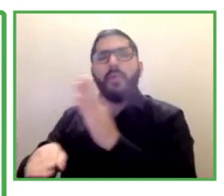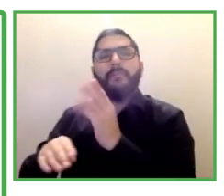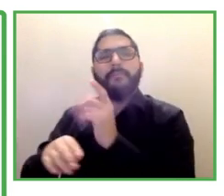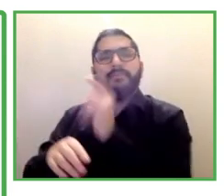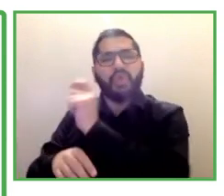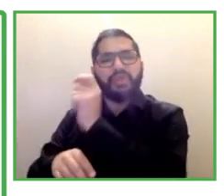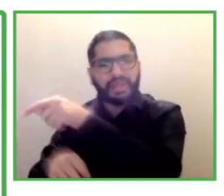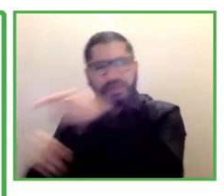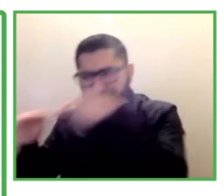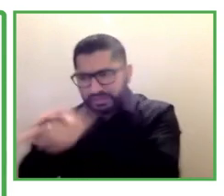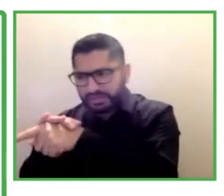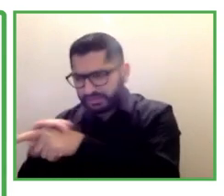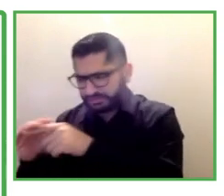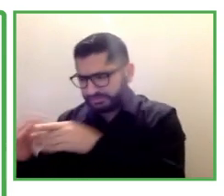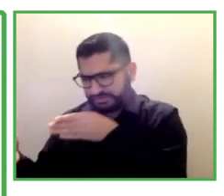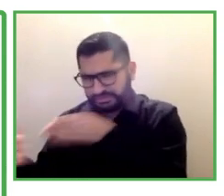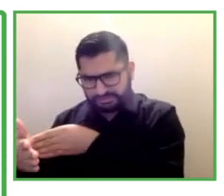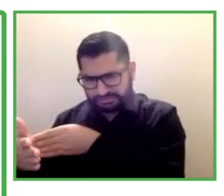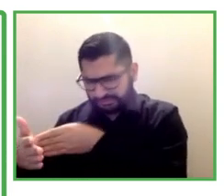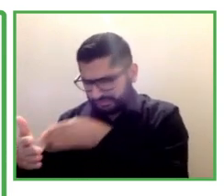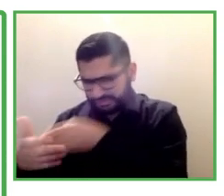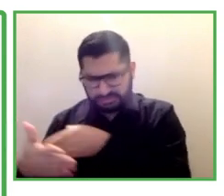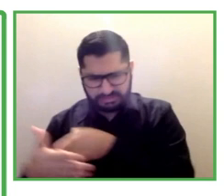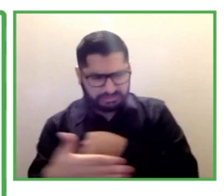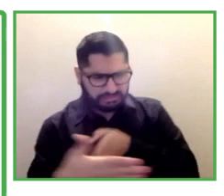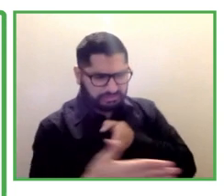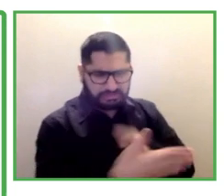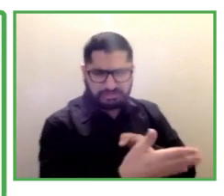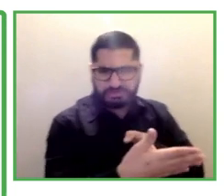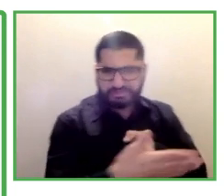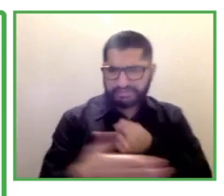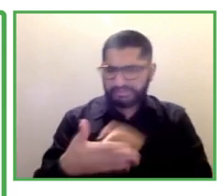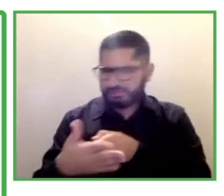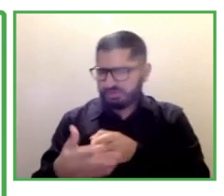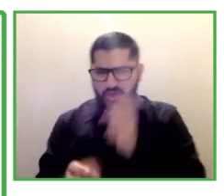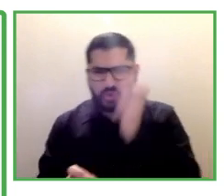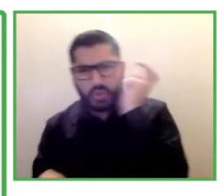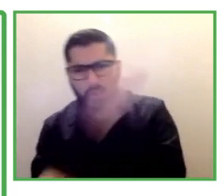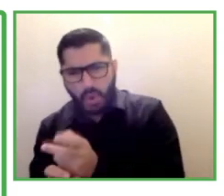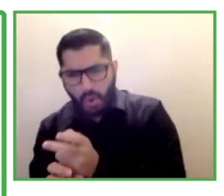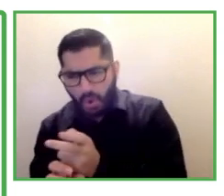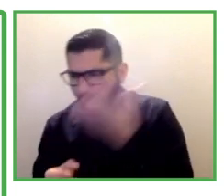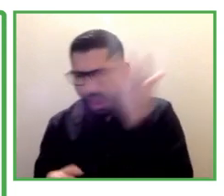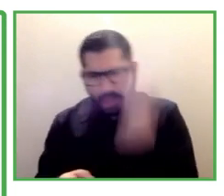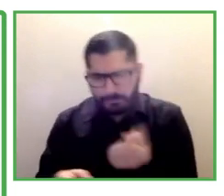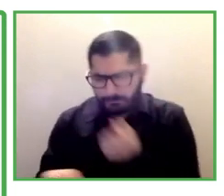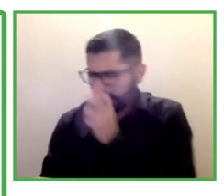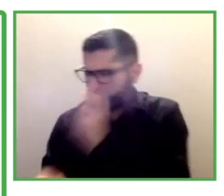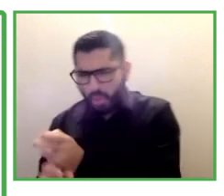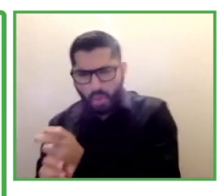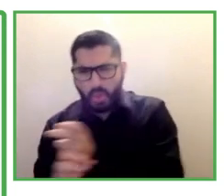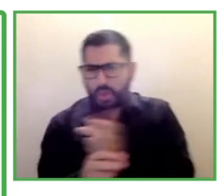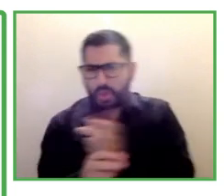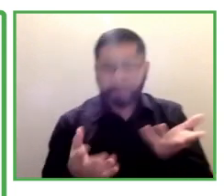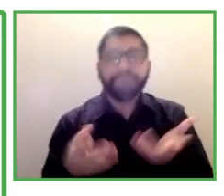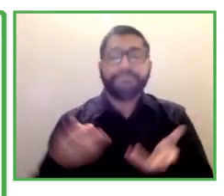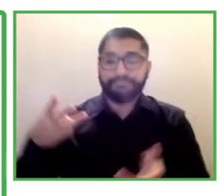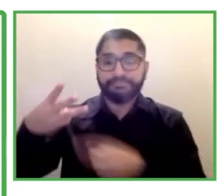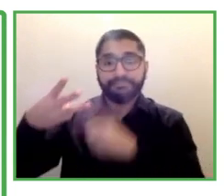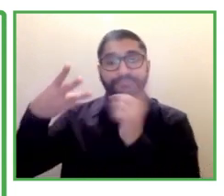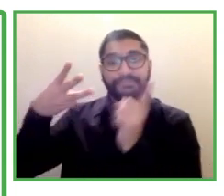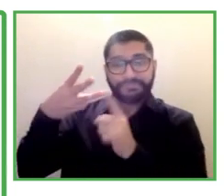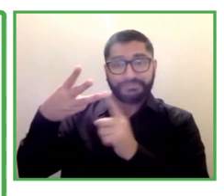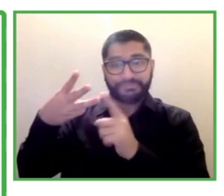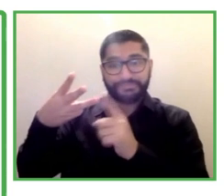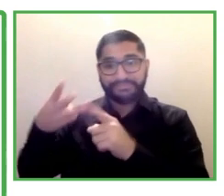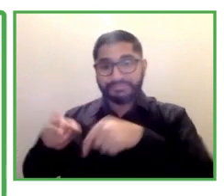Eliminating paternalistic approaches. You know, many employers have the feeling and even managers in Access Israel, the beginning had